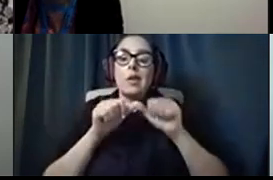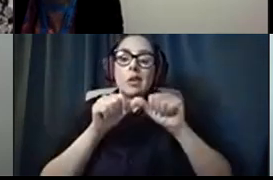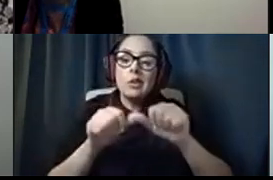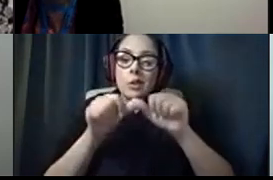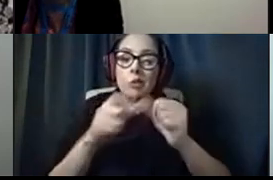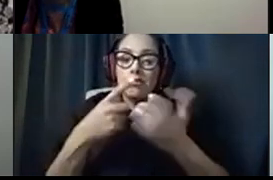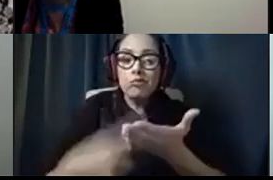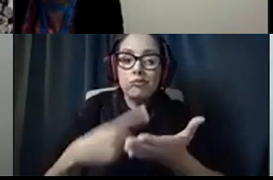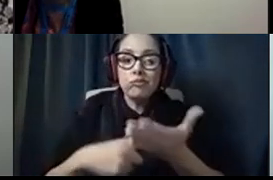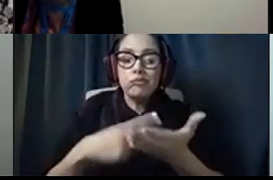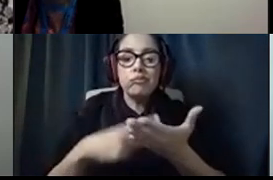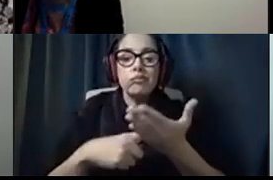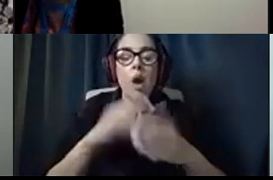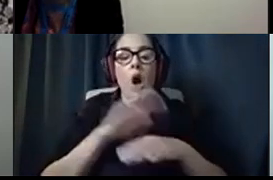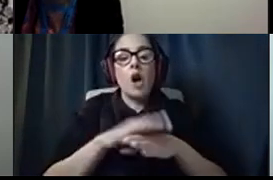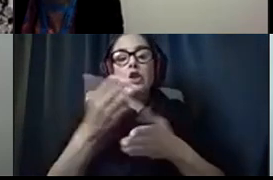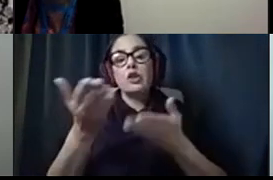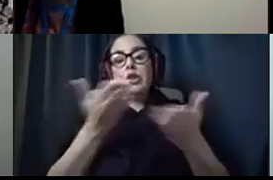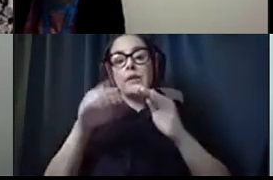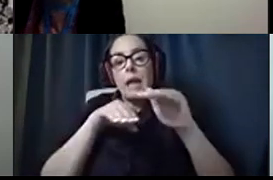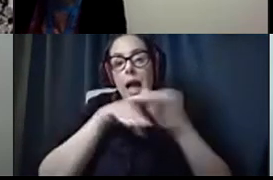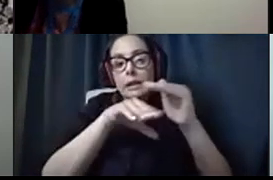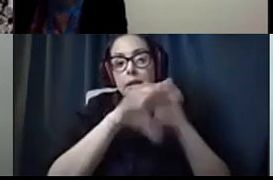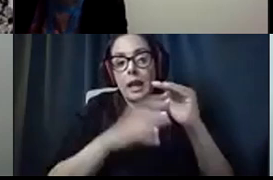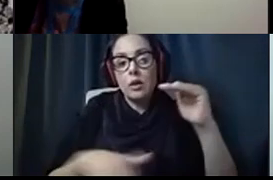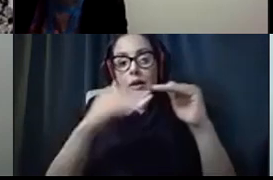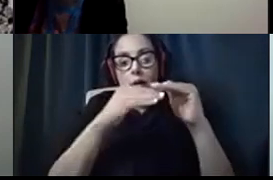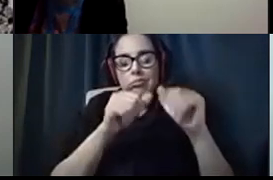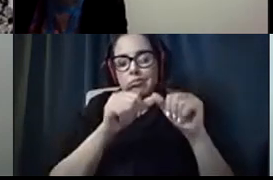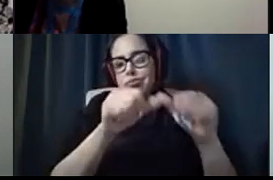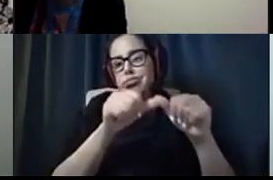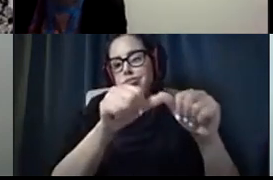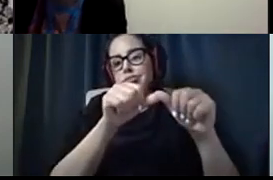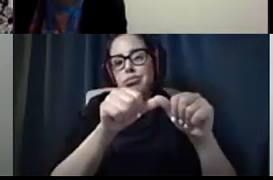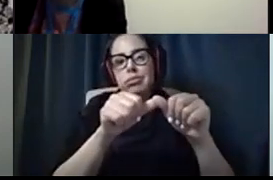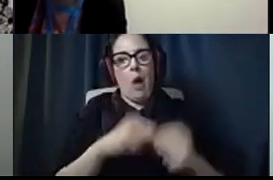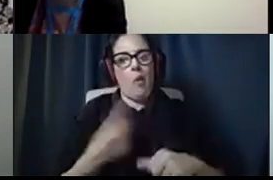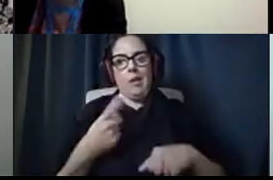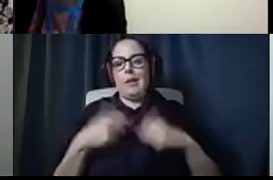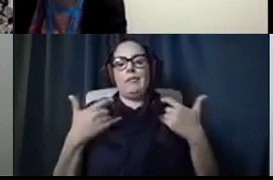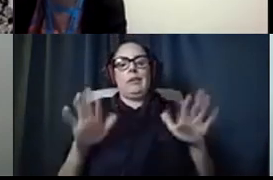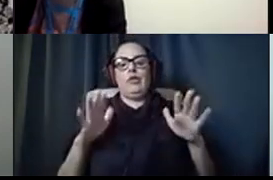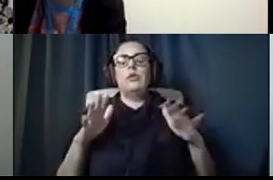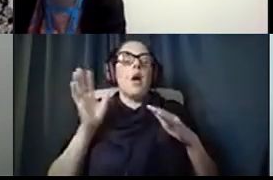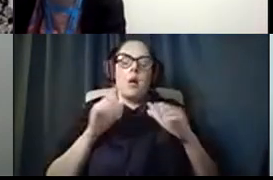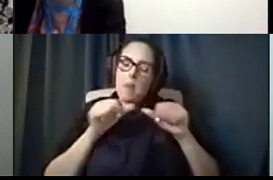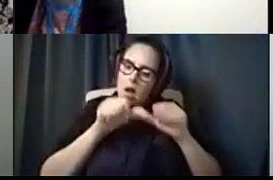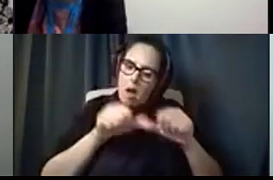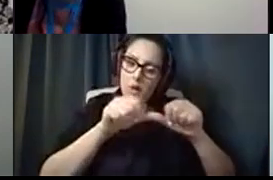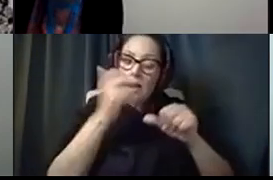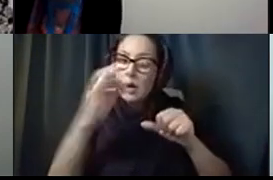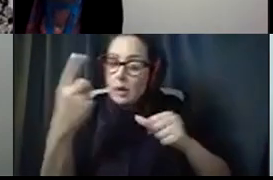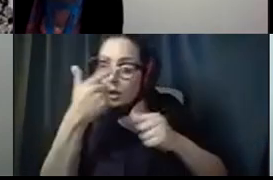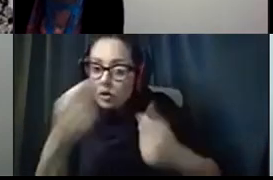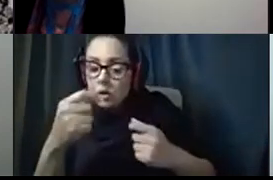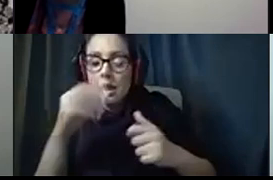discussions on service access and equity ongoing. So, anybody who is interested in